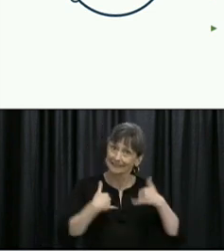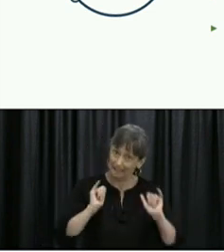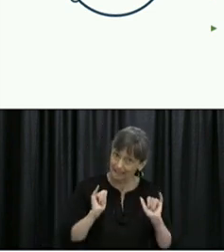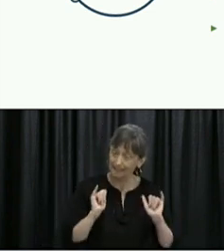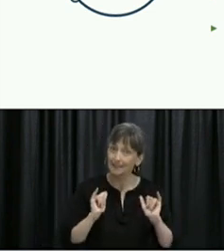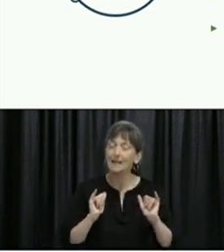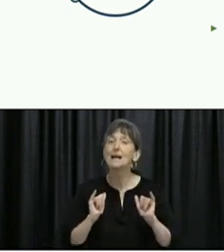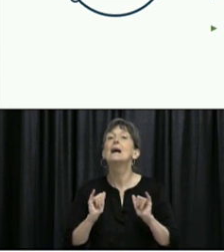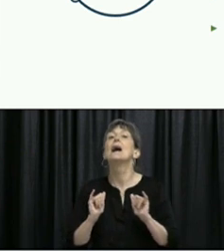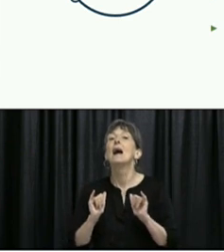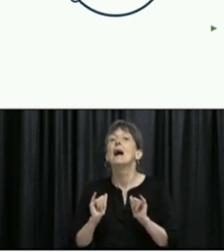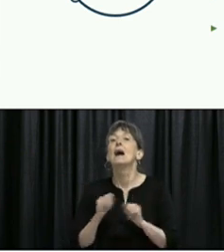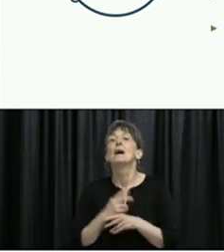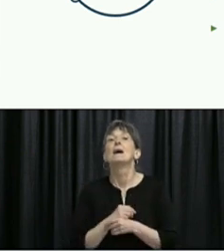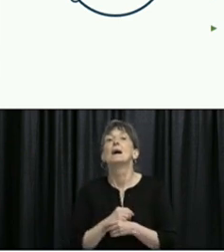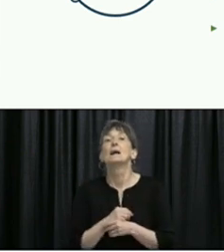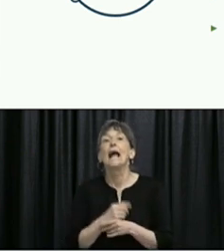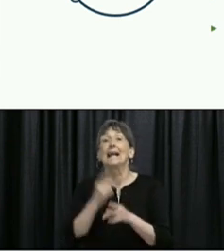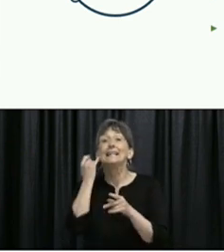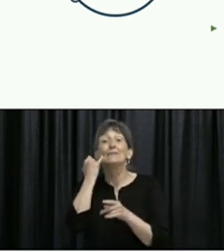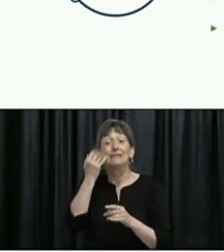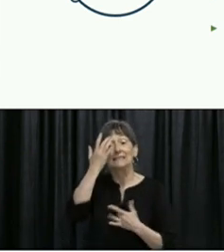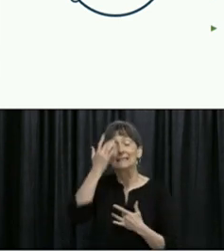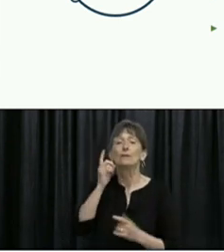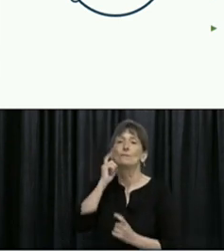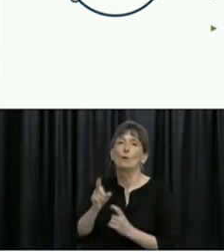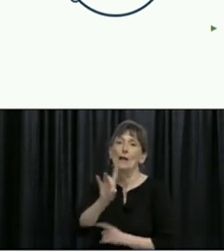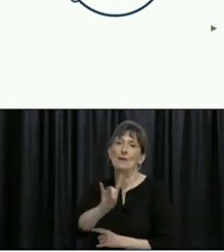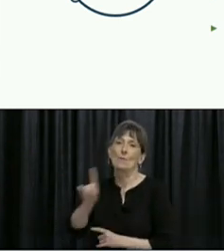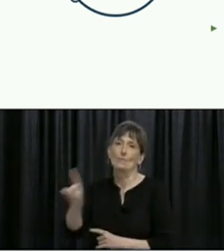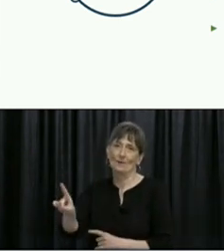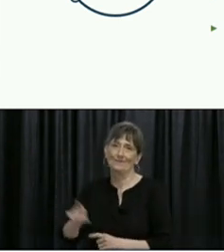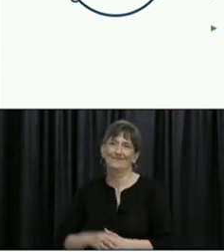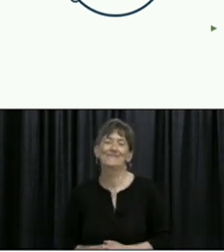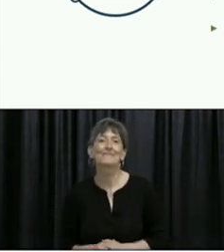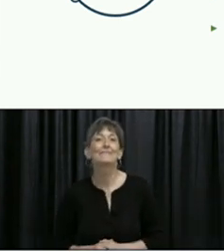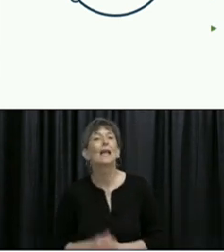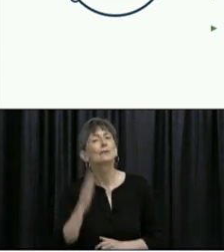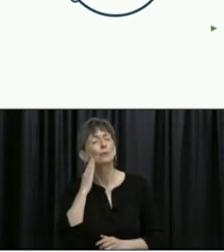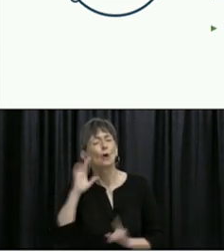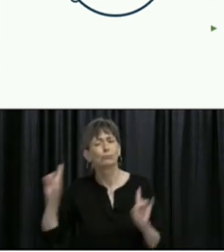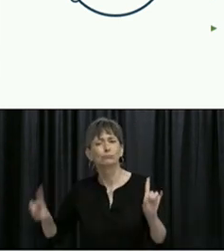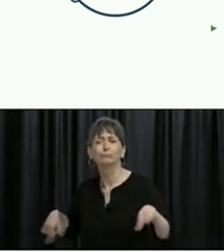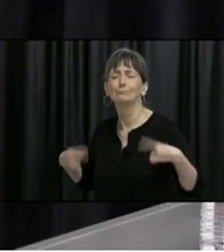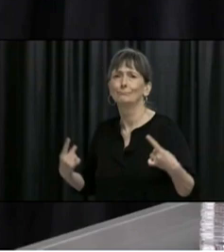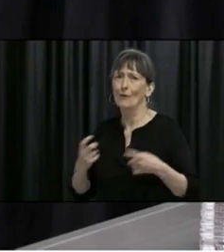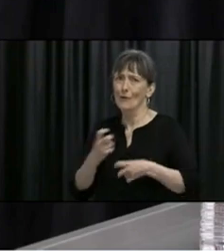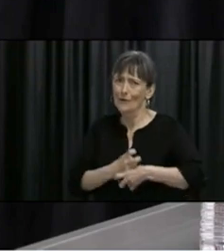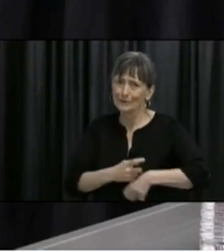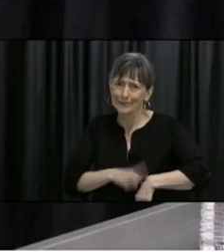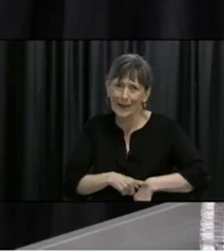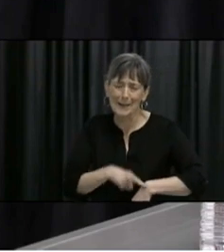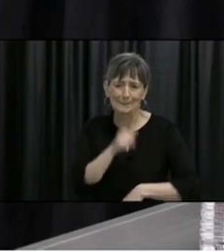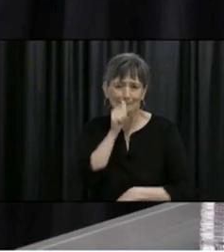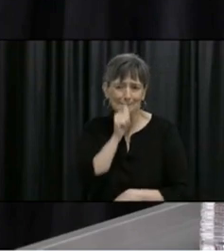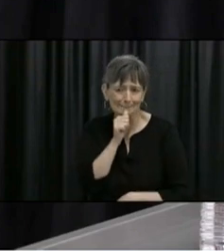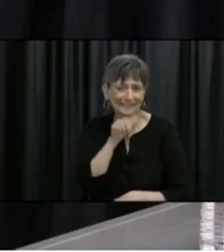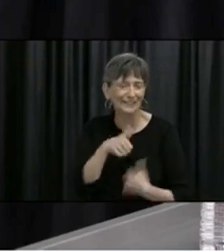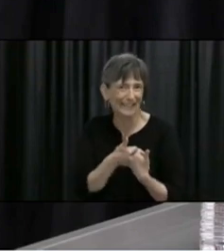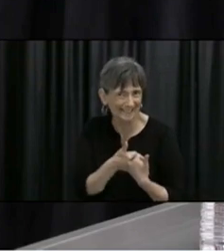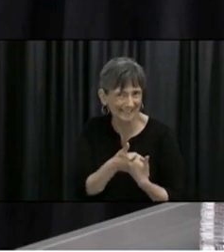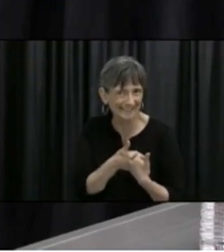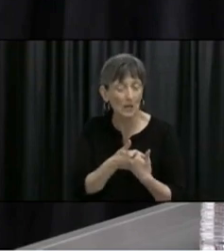would certainly be fair to say that COVID-19 has presented us with significant challenges, so too has it provided us with great opportunities.